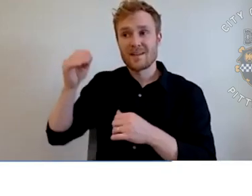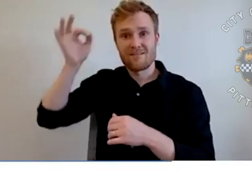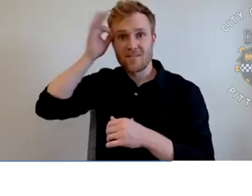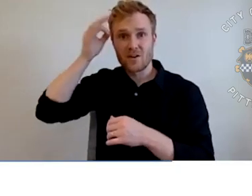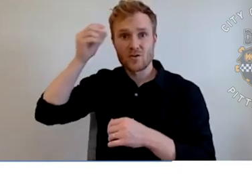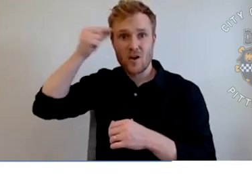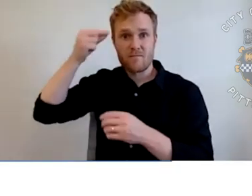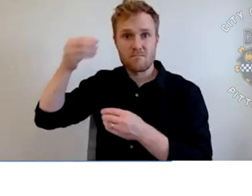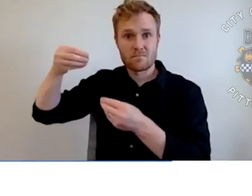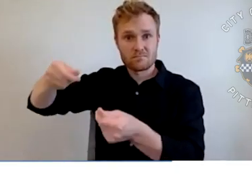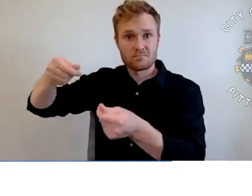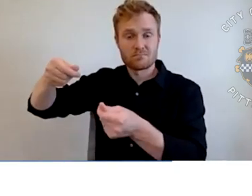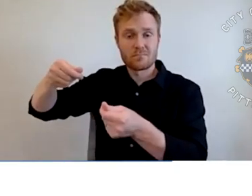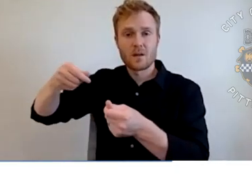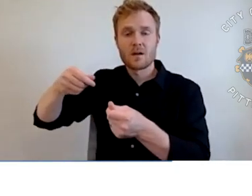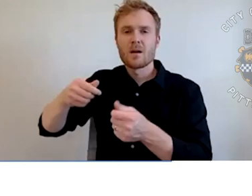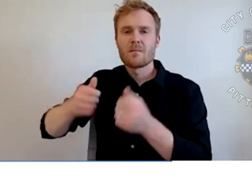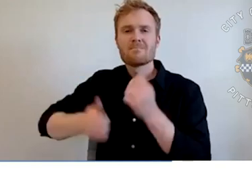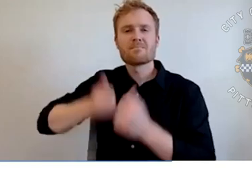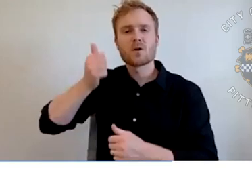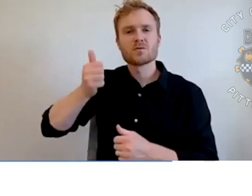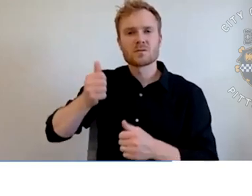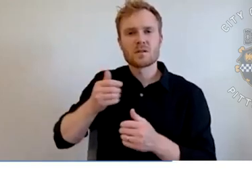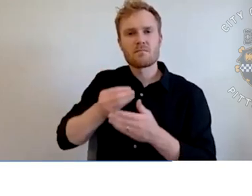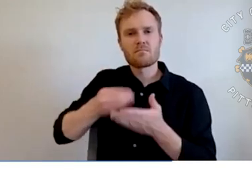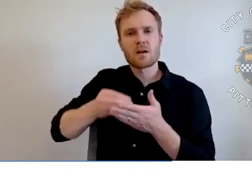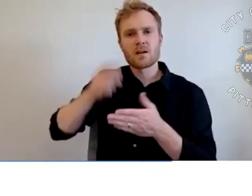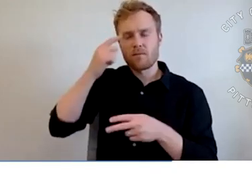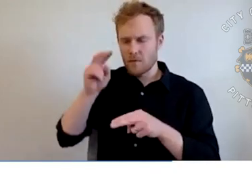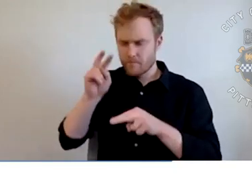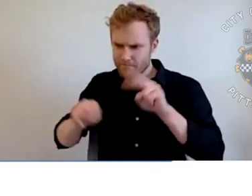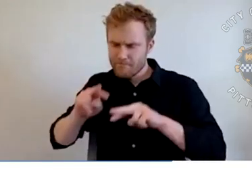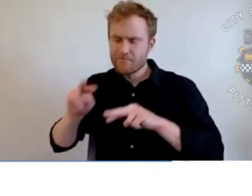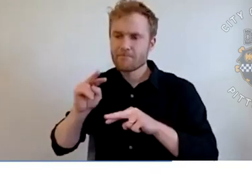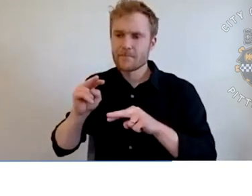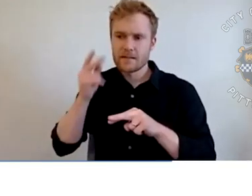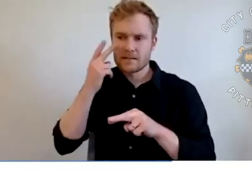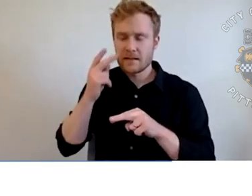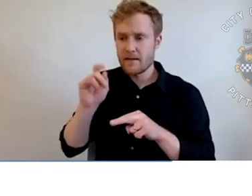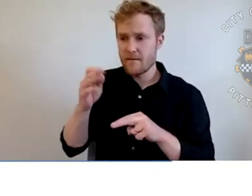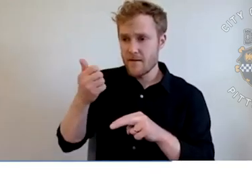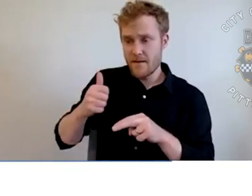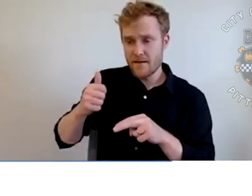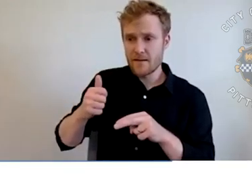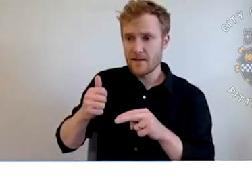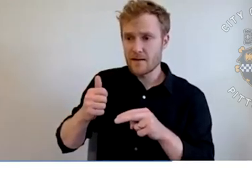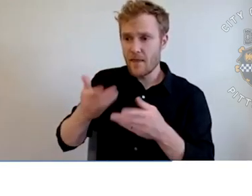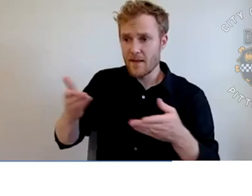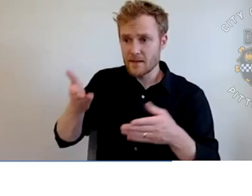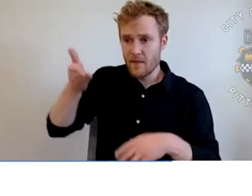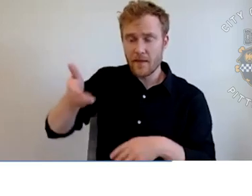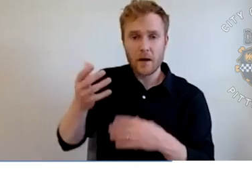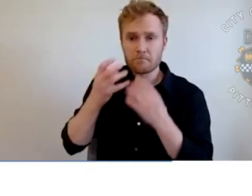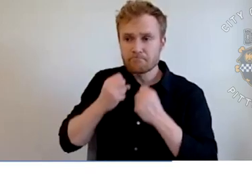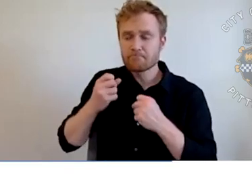assets that are there and to do some planning around historic preservation. Again, if you have any comments about this project specifically, feel free to include those in the